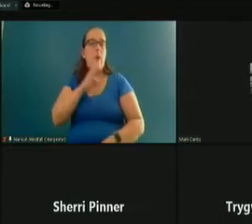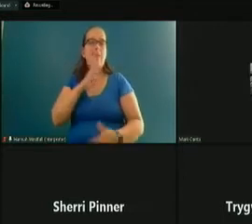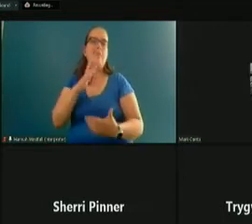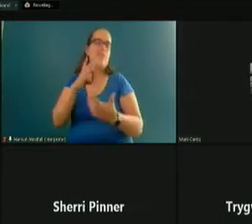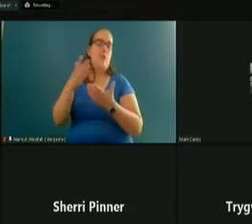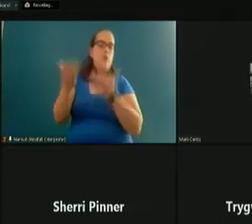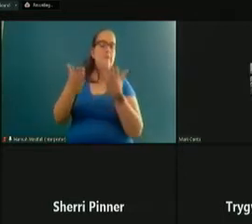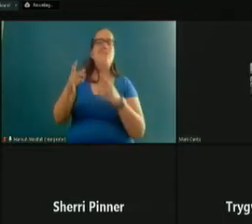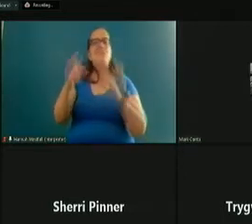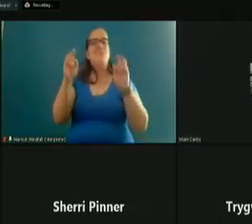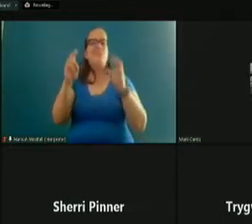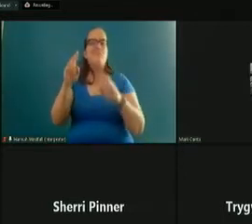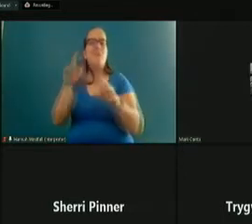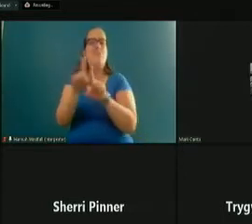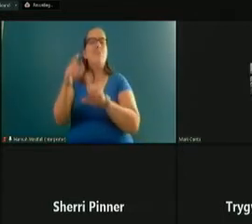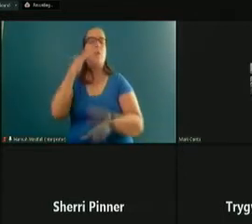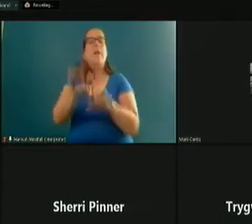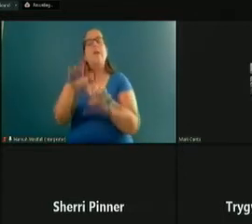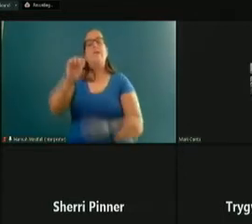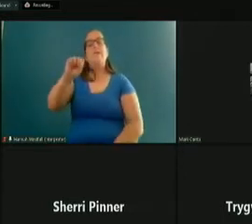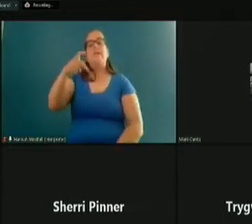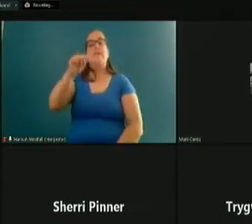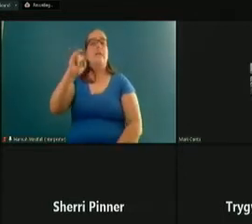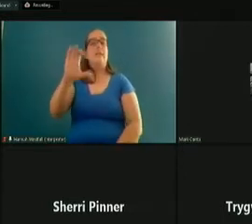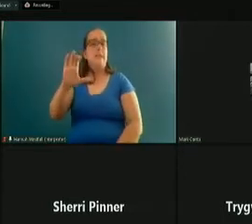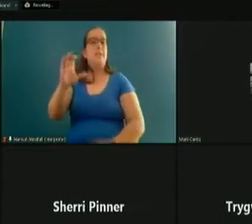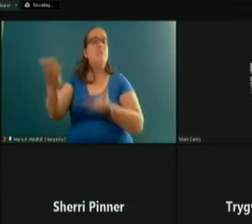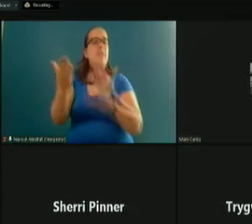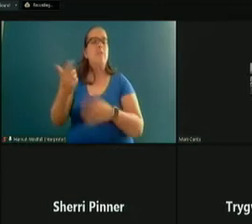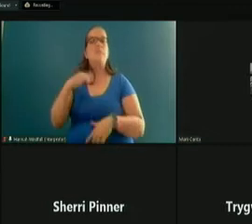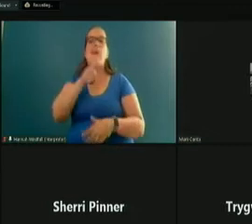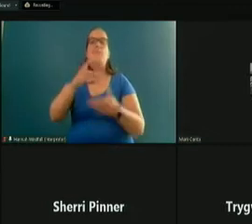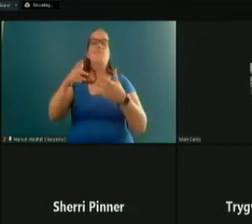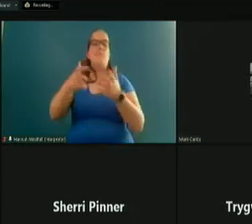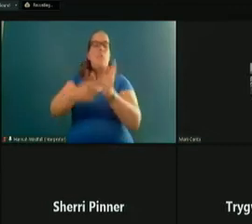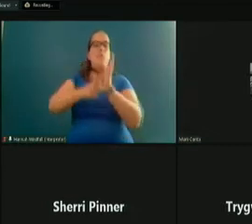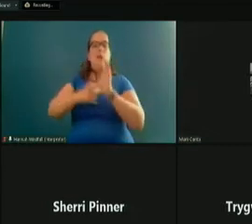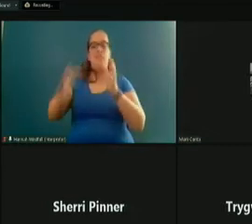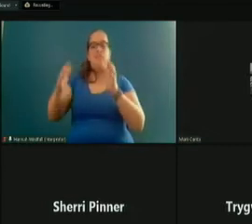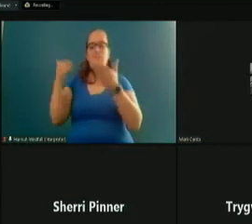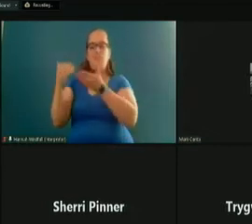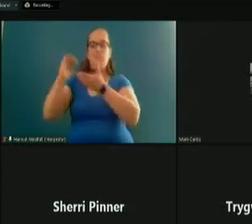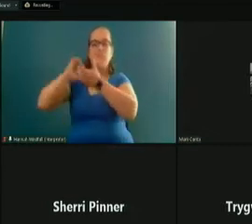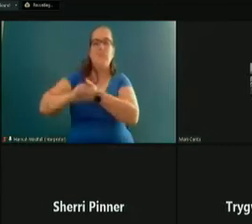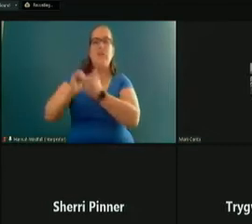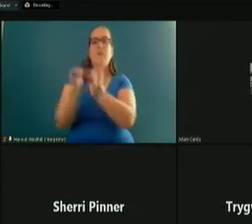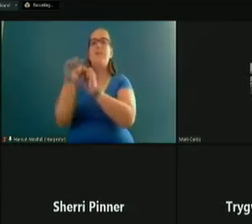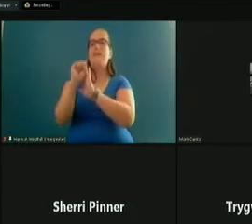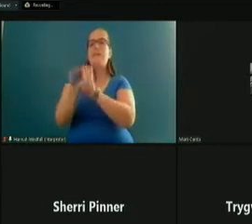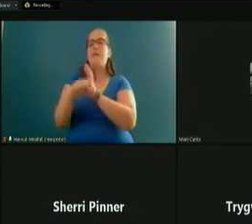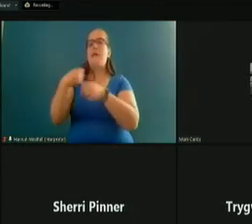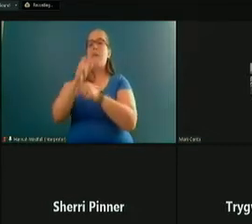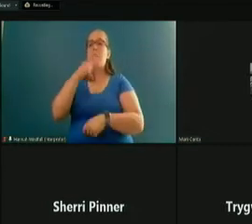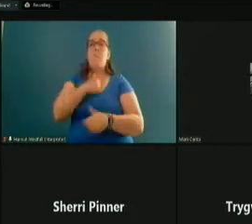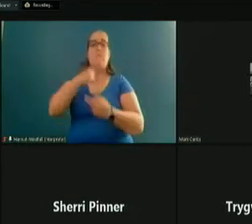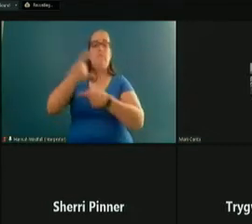That requires close collaboration and a partnership with the state of Oregon to ensure that we're correctly and accurately administering their programs